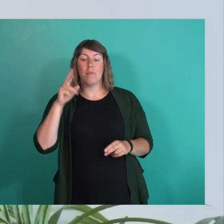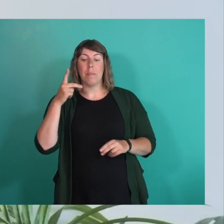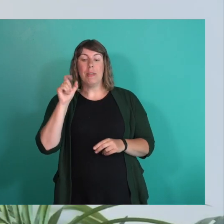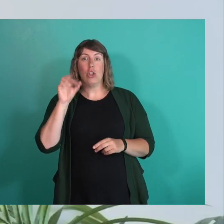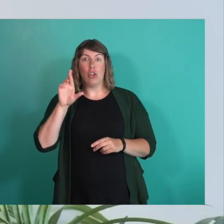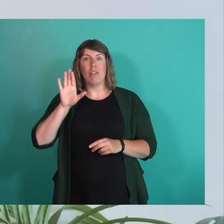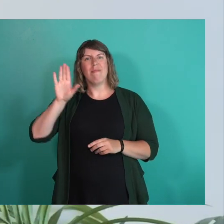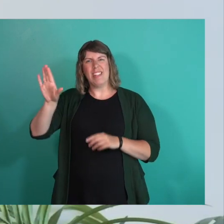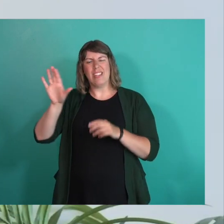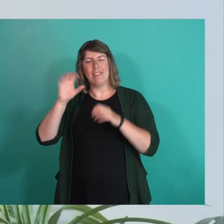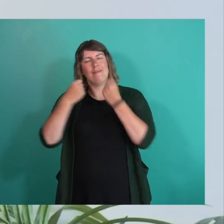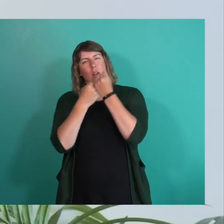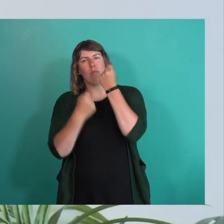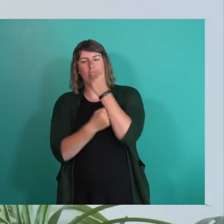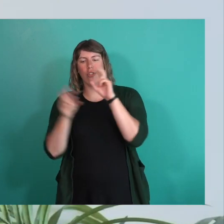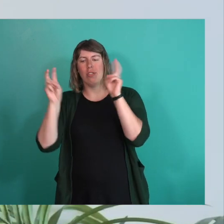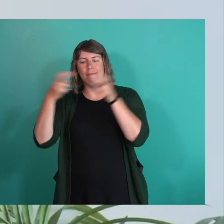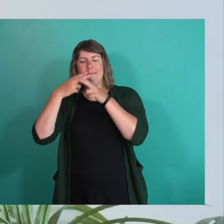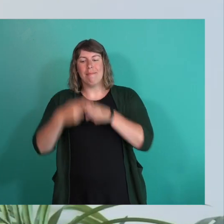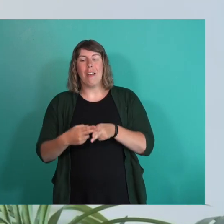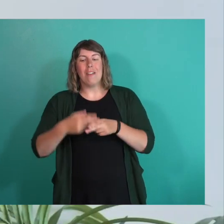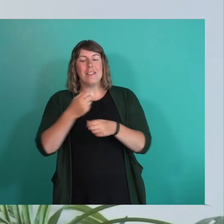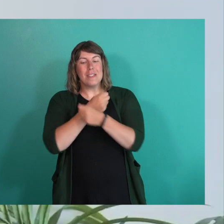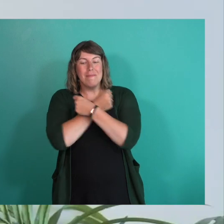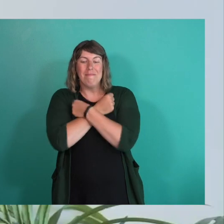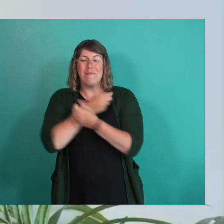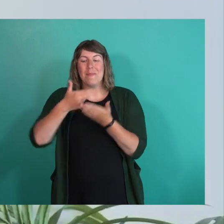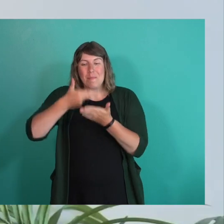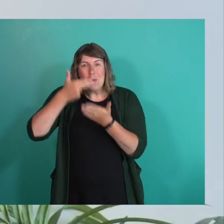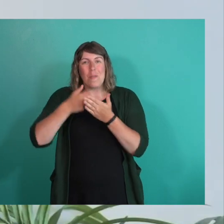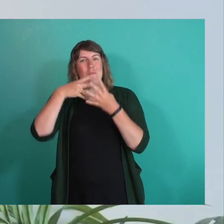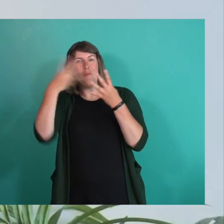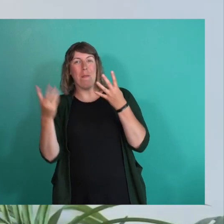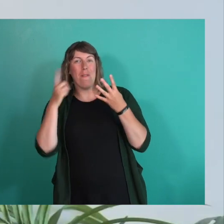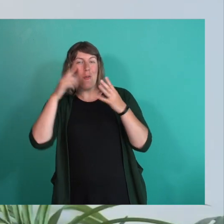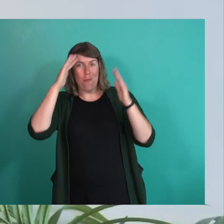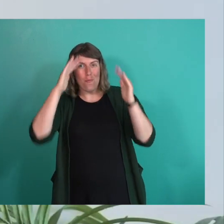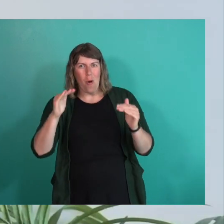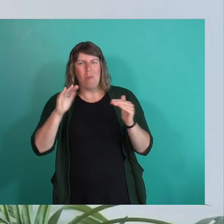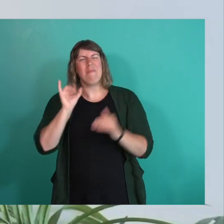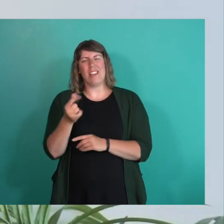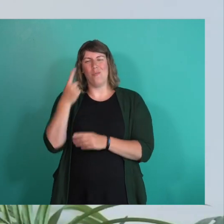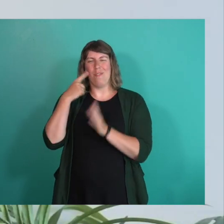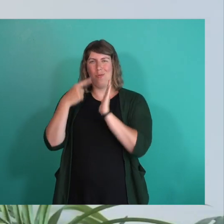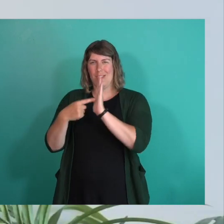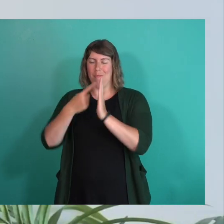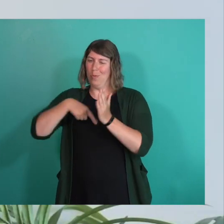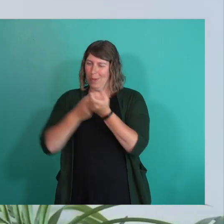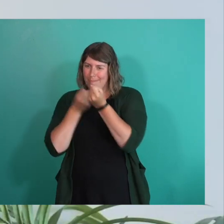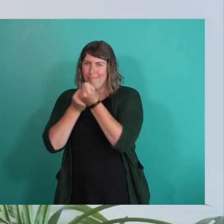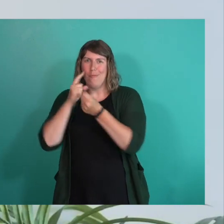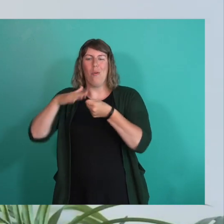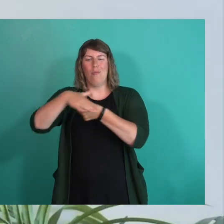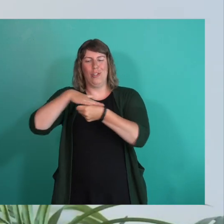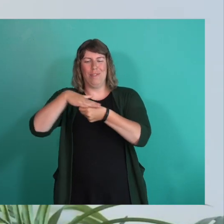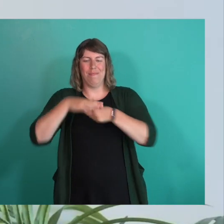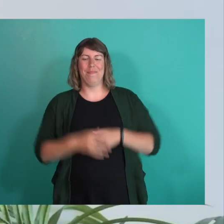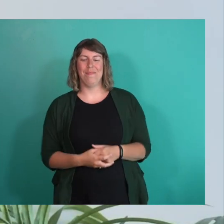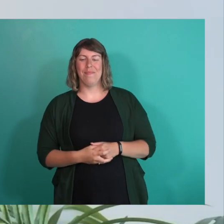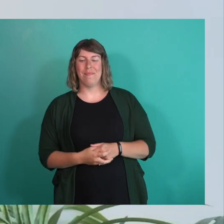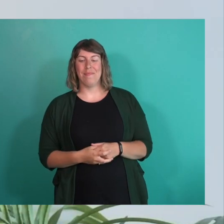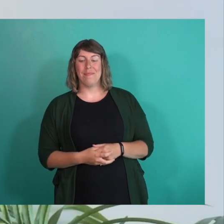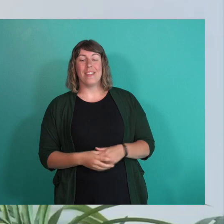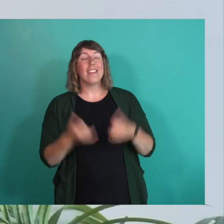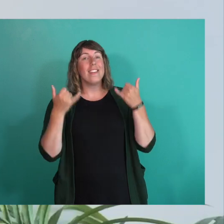a loving spoon-food and rainbow foundation of hope are just a few examples of supported organisations in our region. And